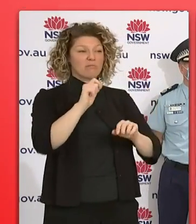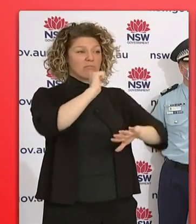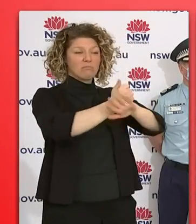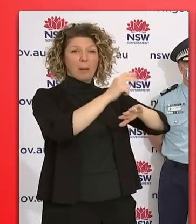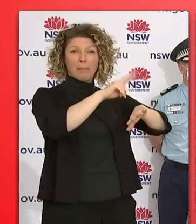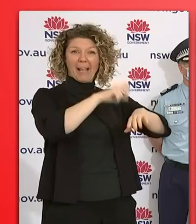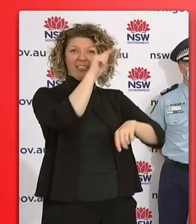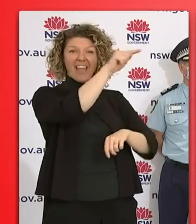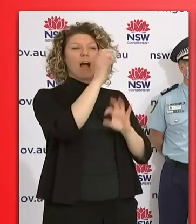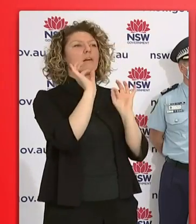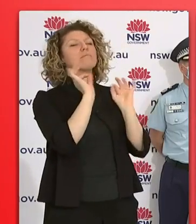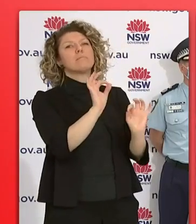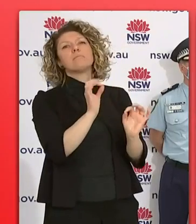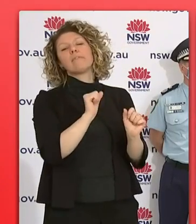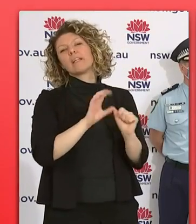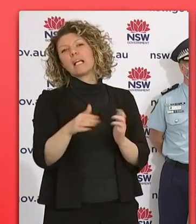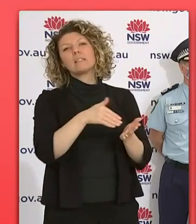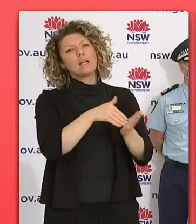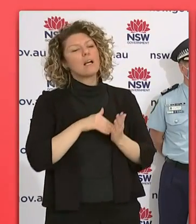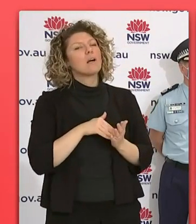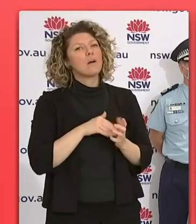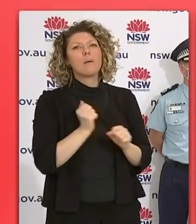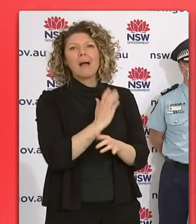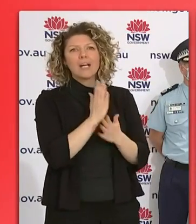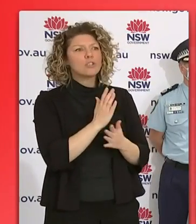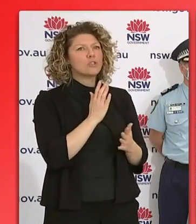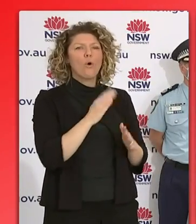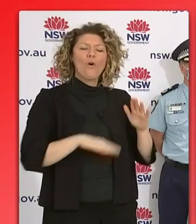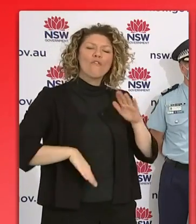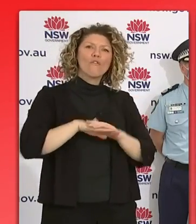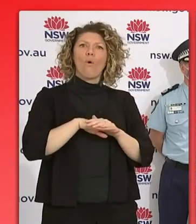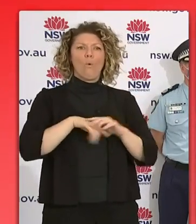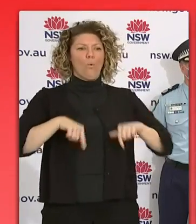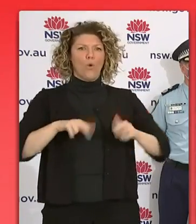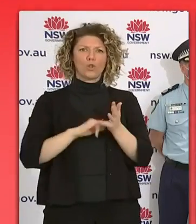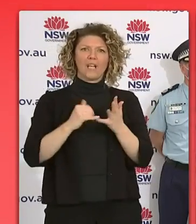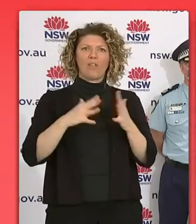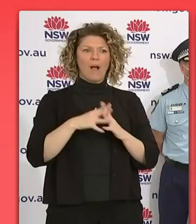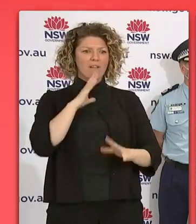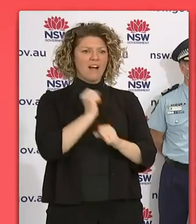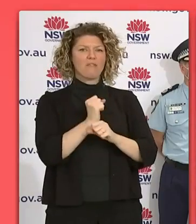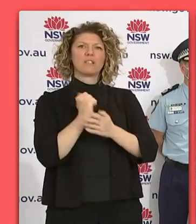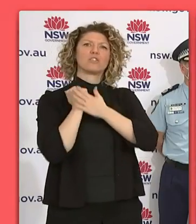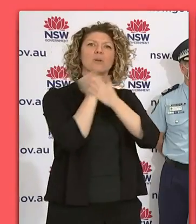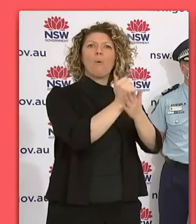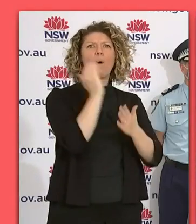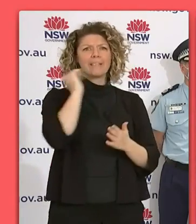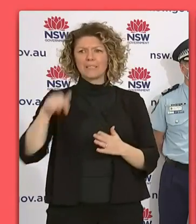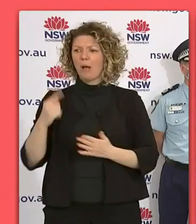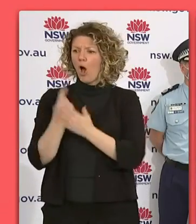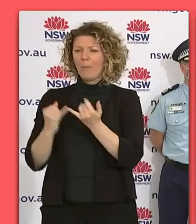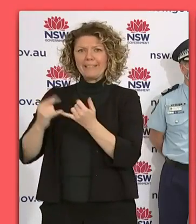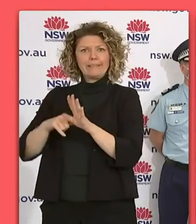throughout this process in making sure they're standing up a whole of government response whenever there's a local government area of concern, whether it's in Greater Sydney